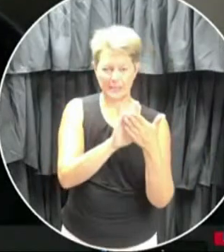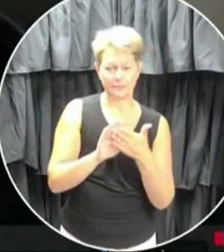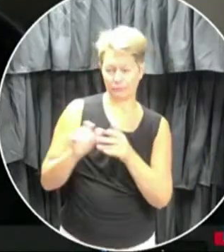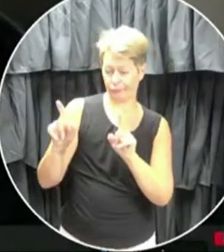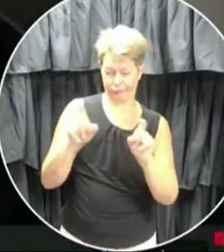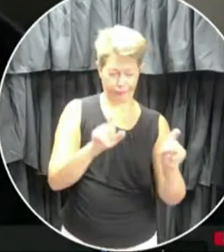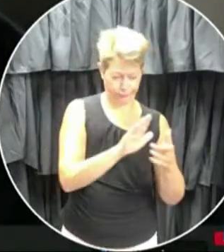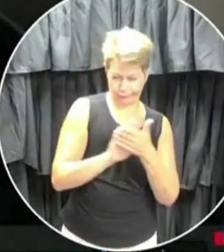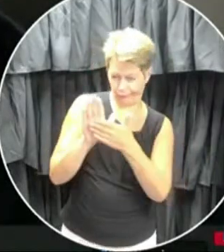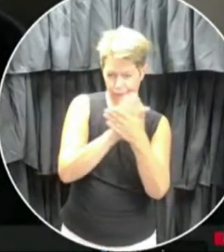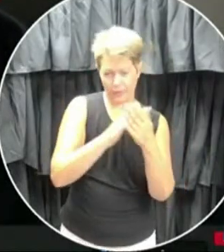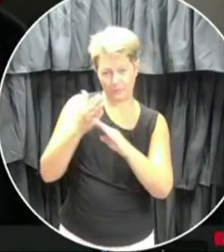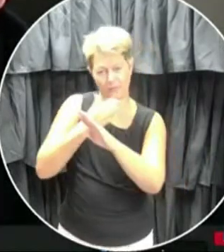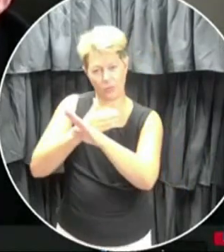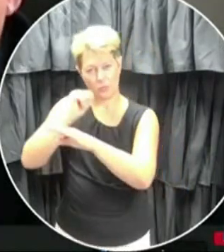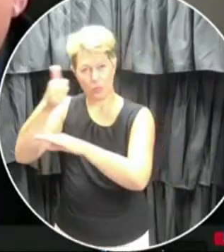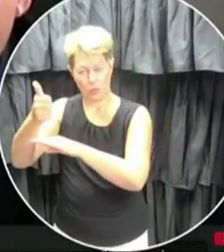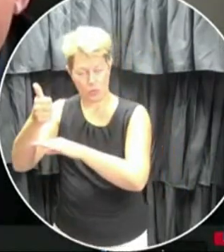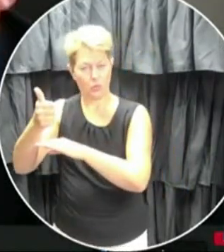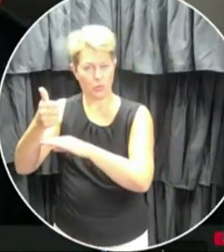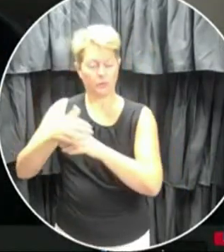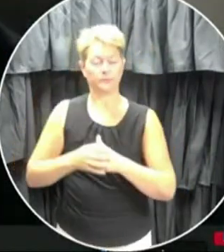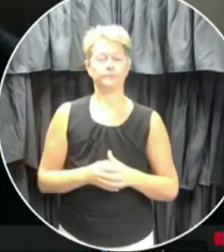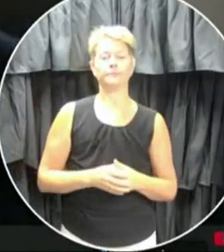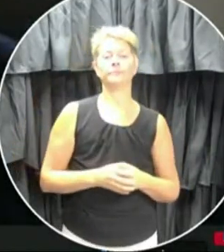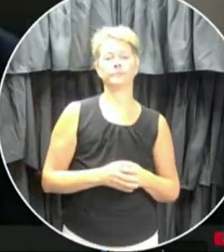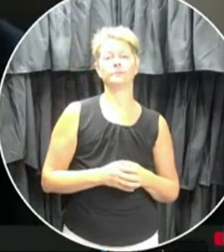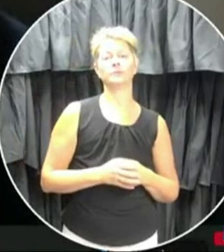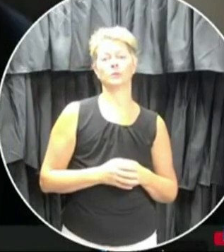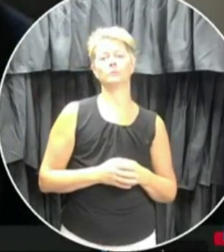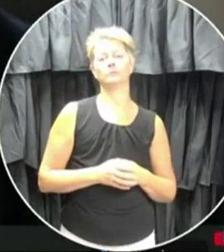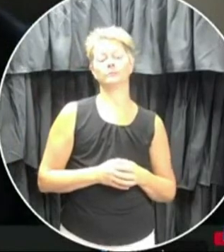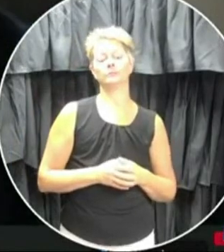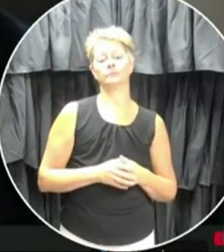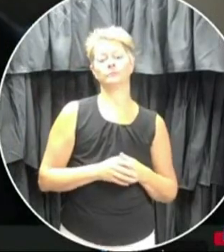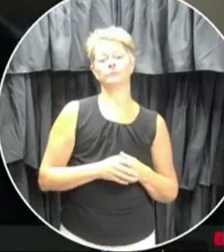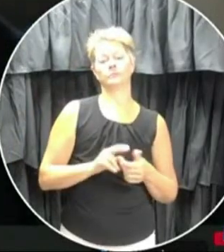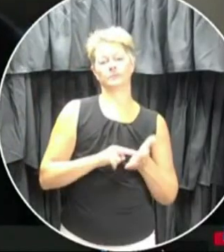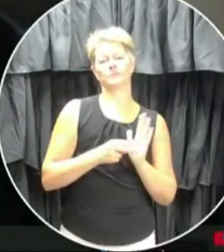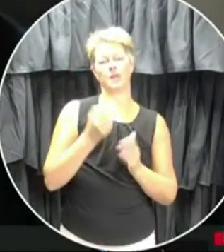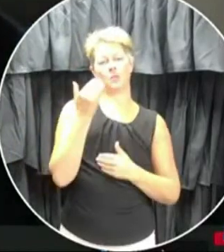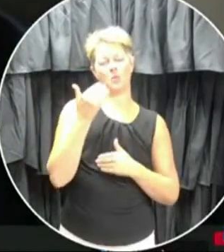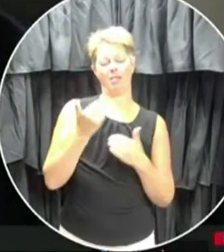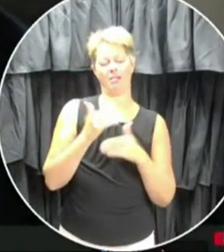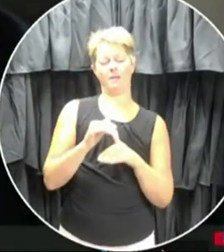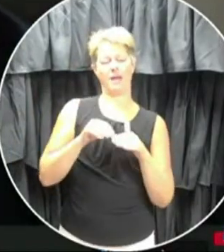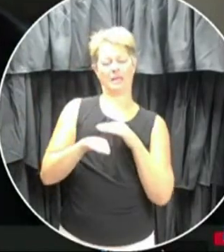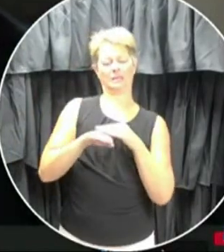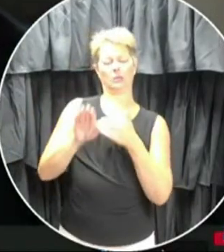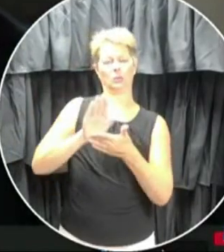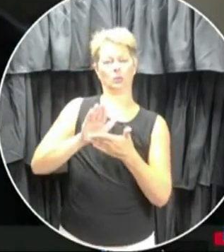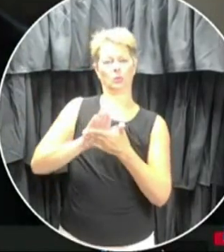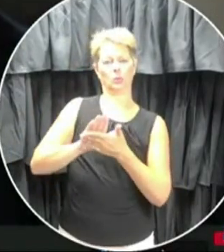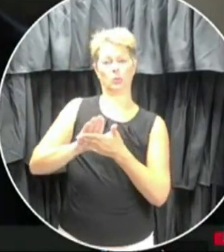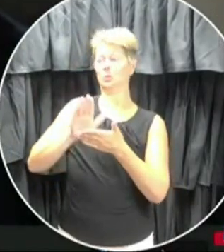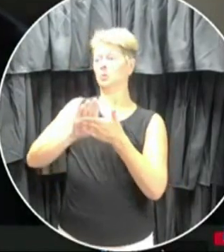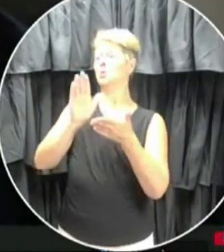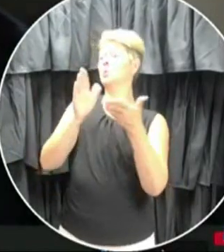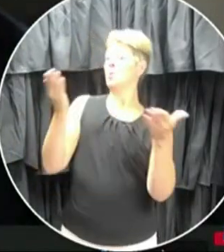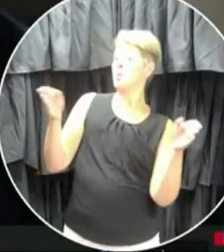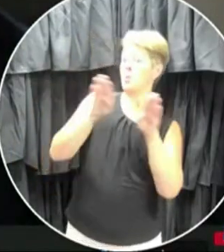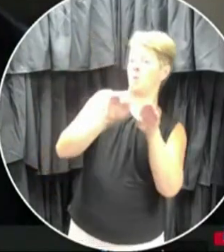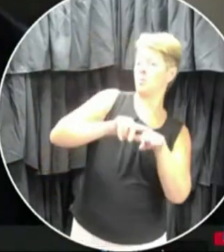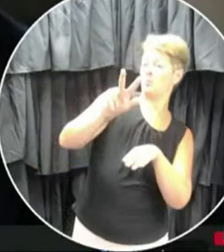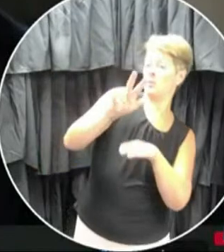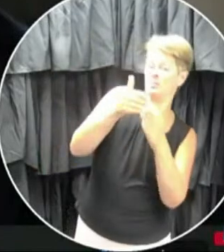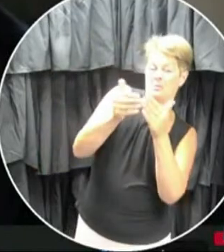the next day starts. And that's one of the reasons why, you know, we limited access to the school after hours, because we want to maintain the